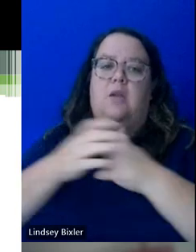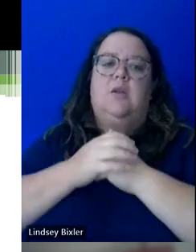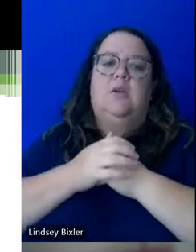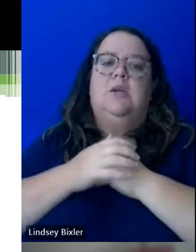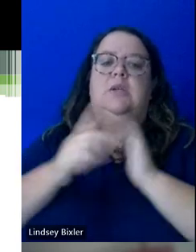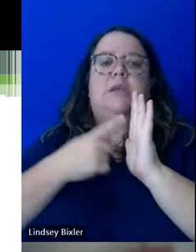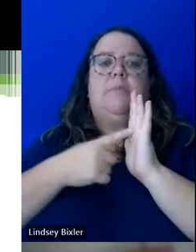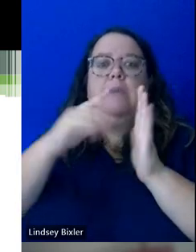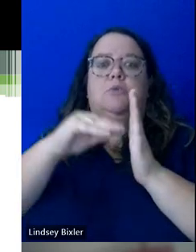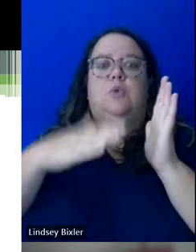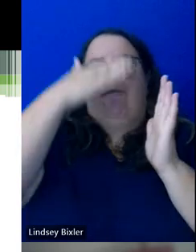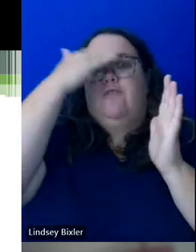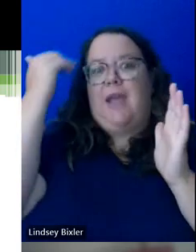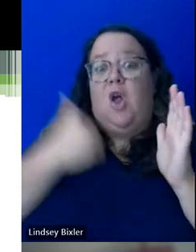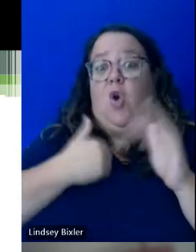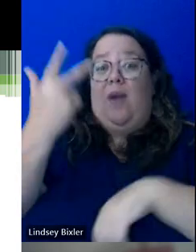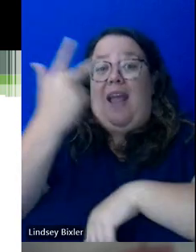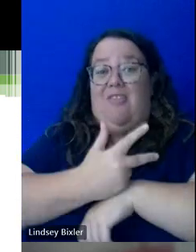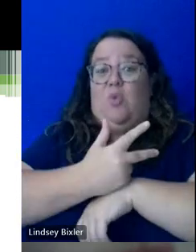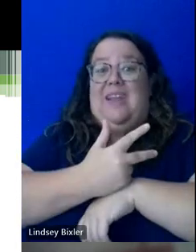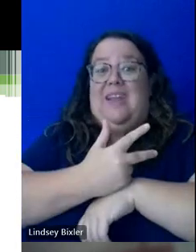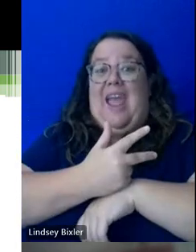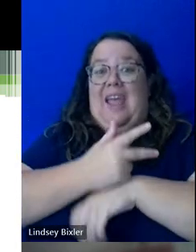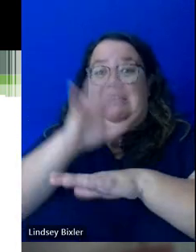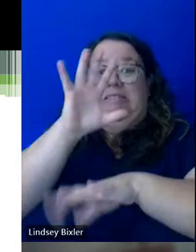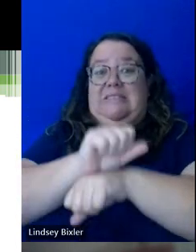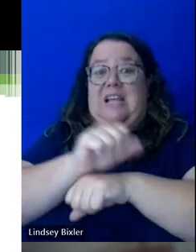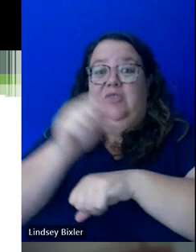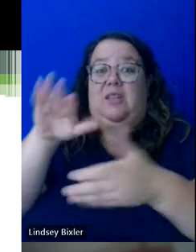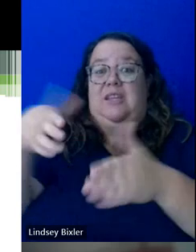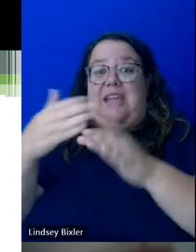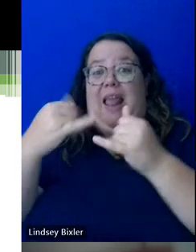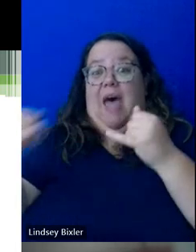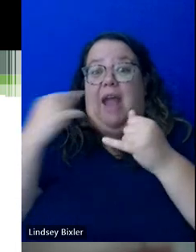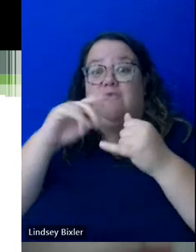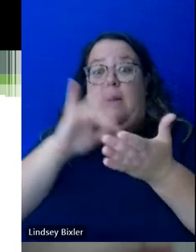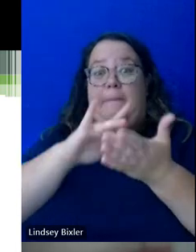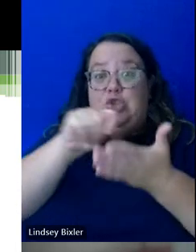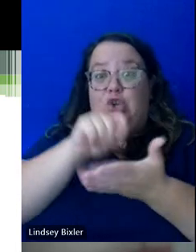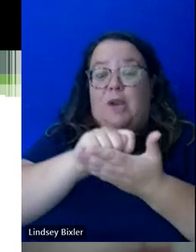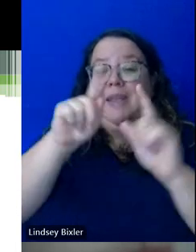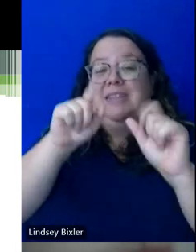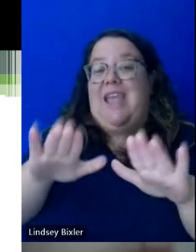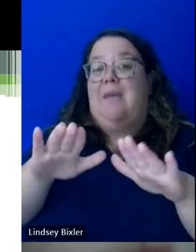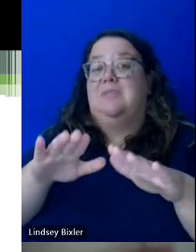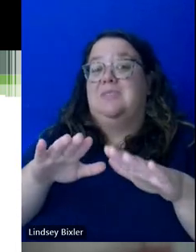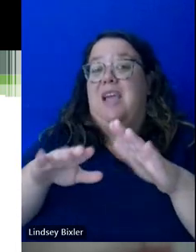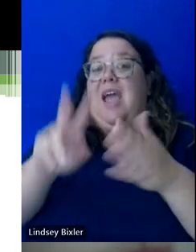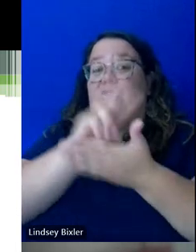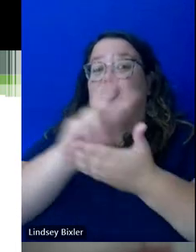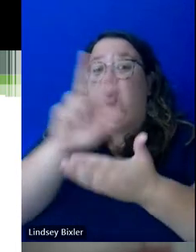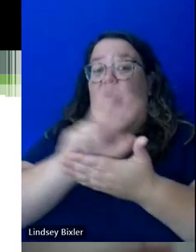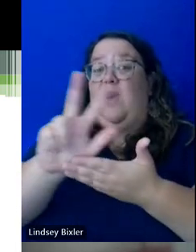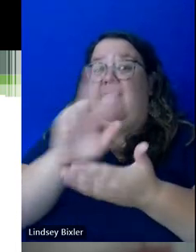we do have a three-day scheduling deadline for midterm exams, and then it's several weeks in advance for final